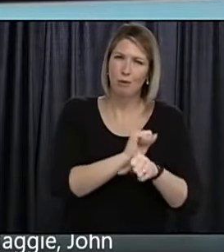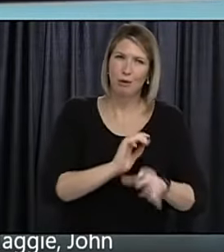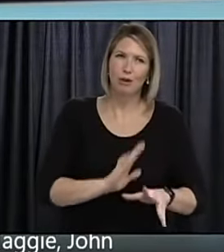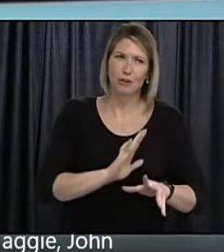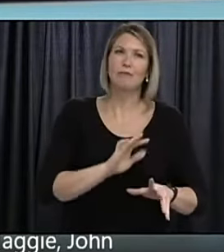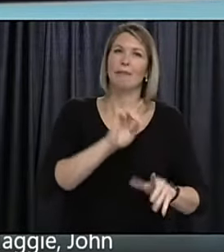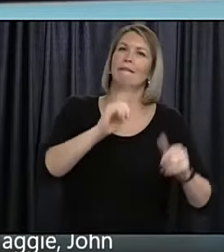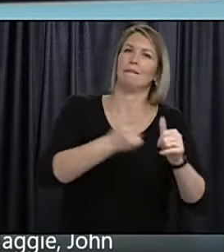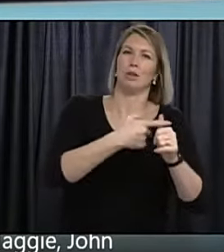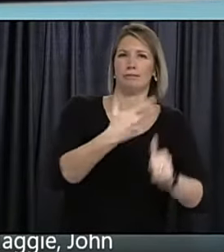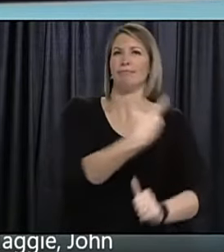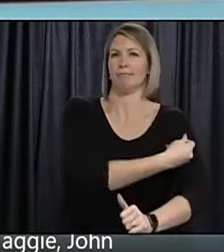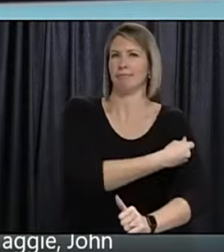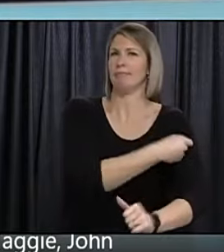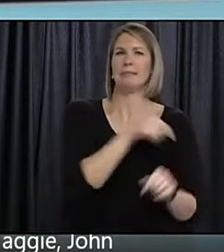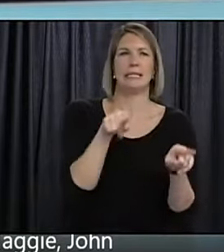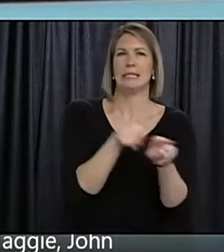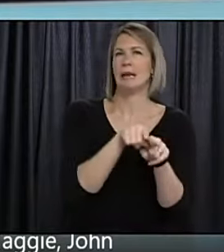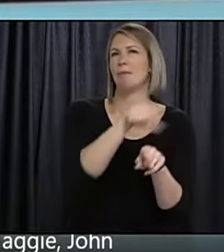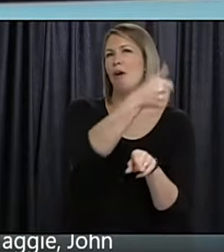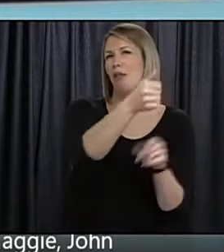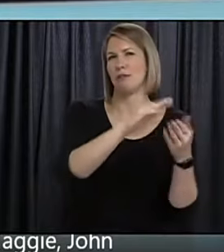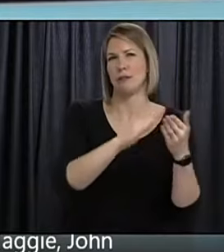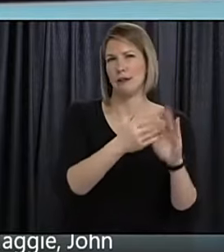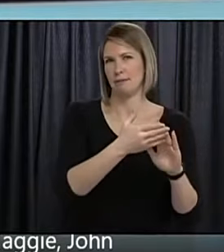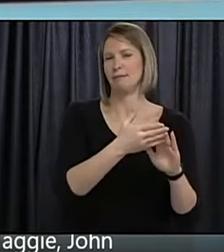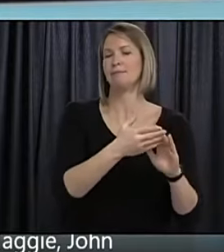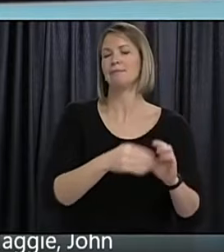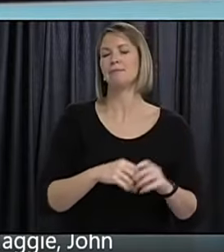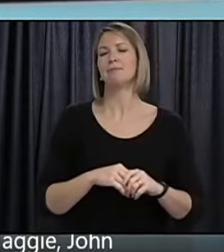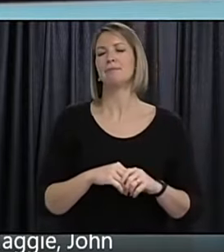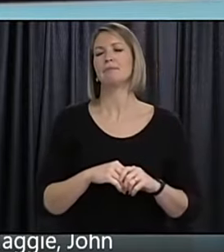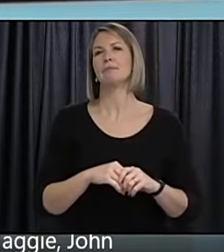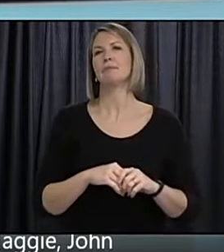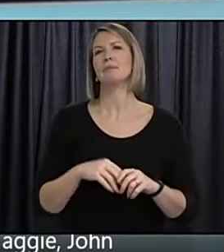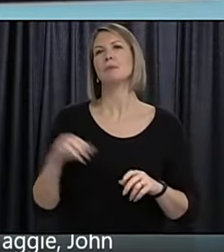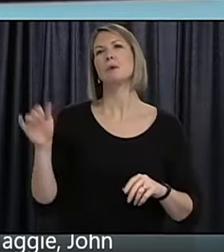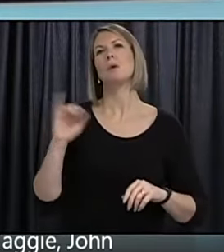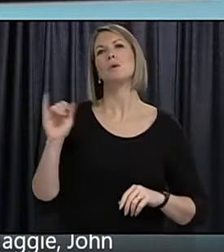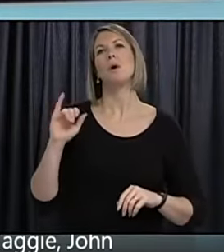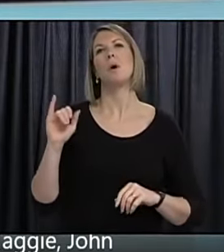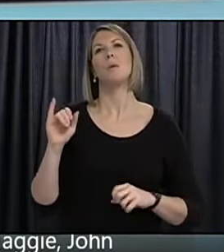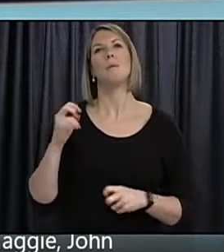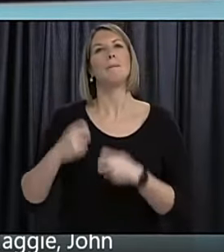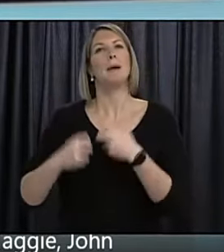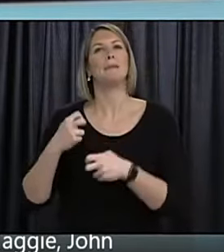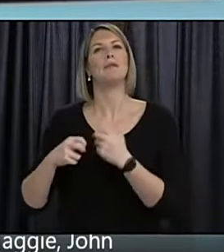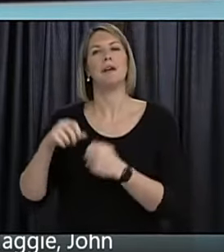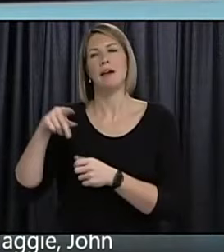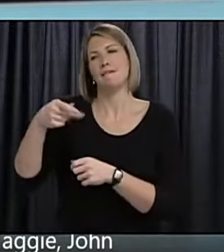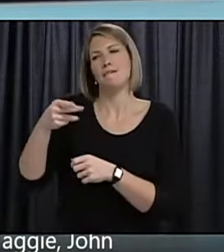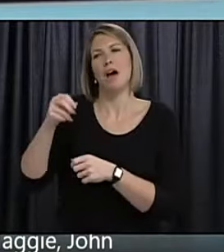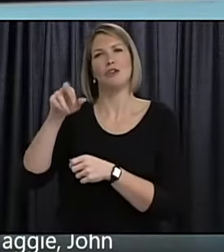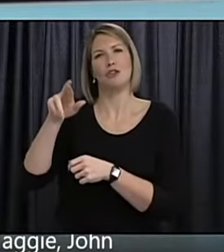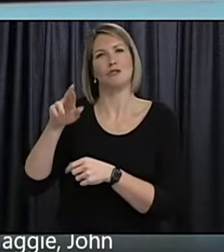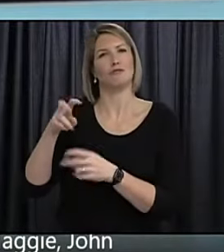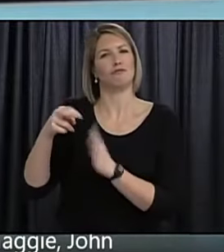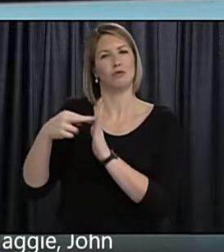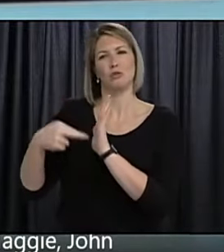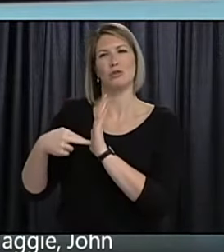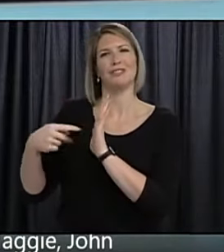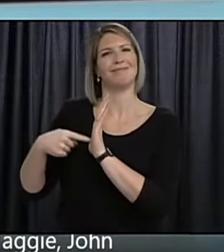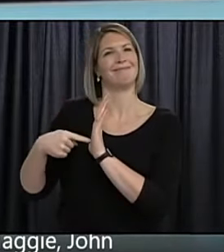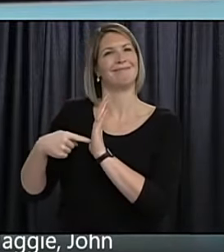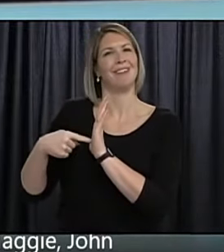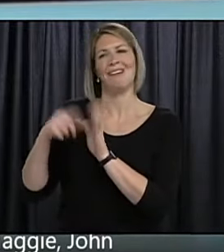let us off the leash a little bit uh in terms of how we move our vaccine from those depots challenge with